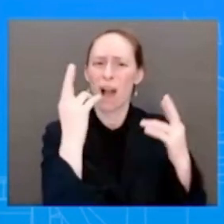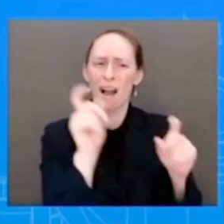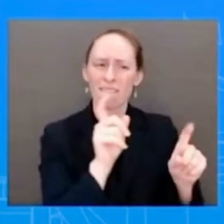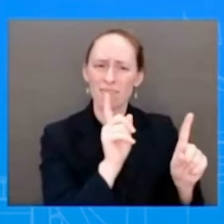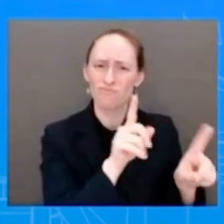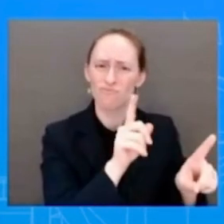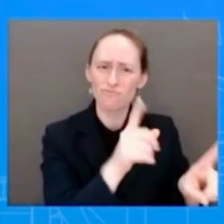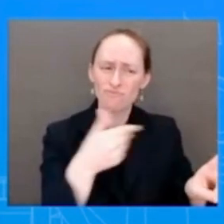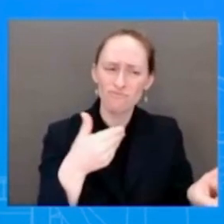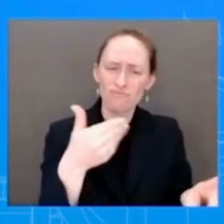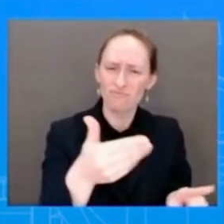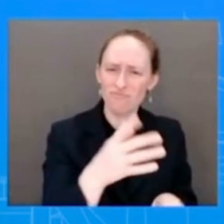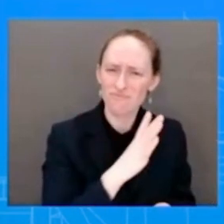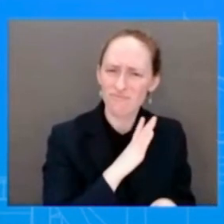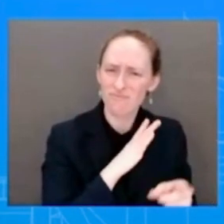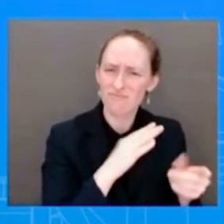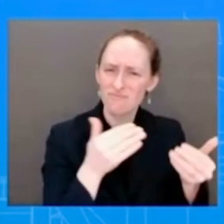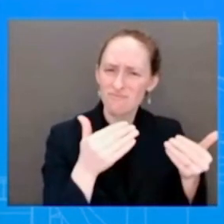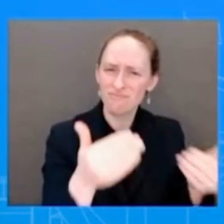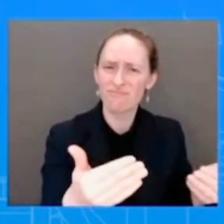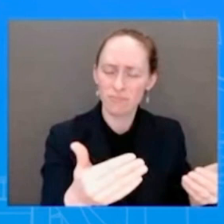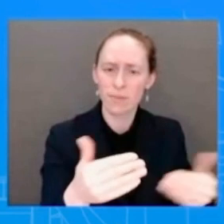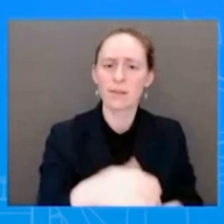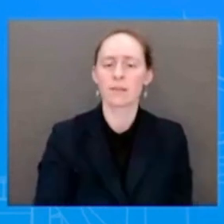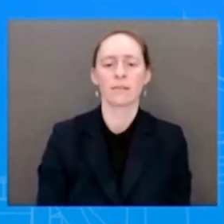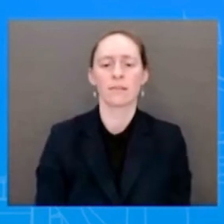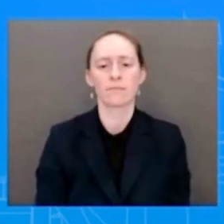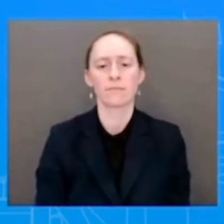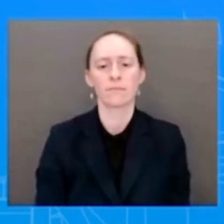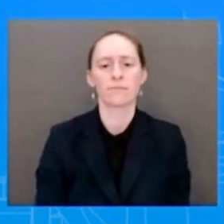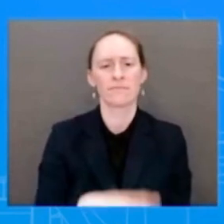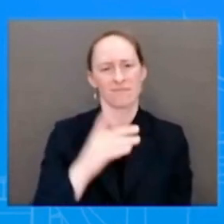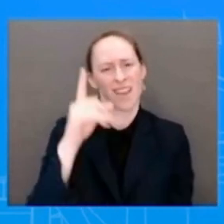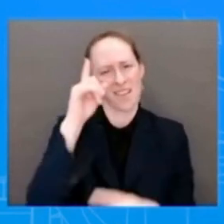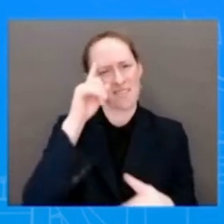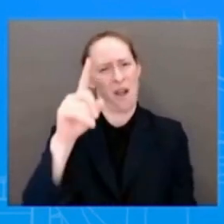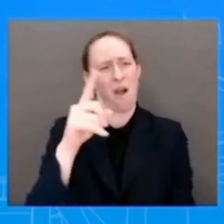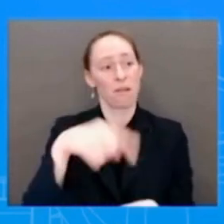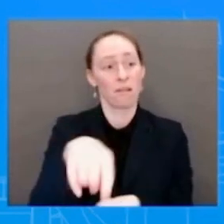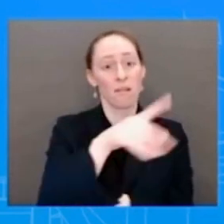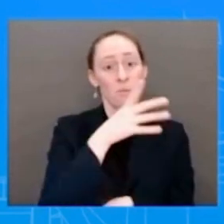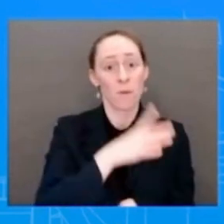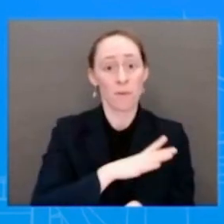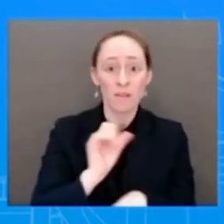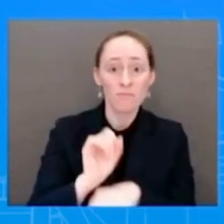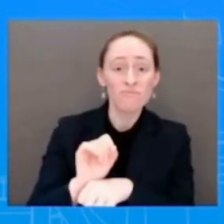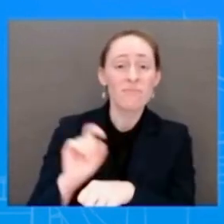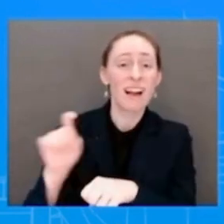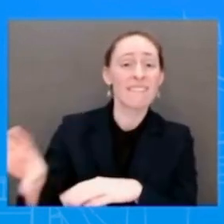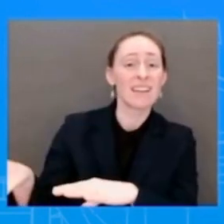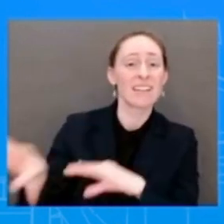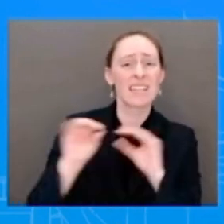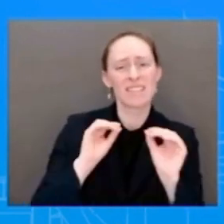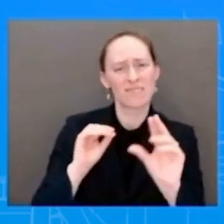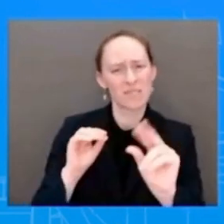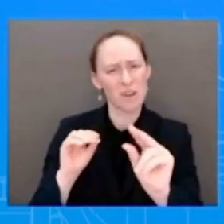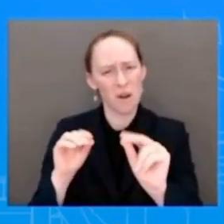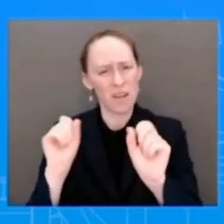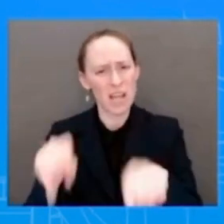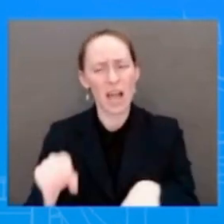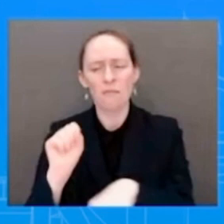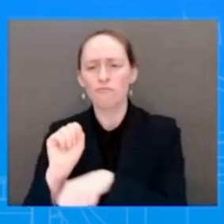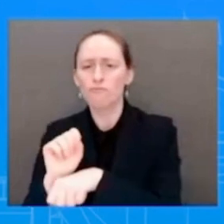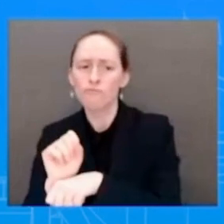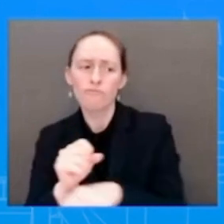not pushed out of a job and instead can stay in the workforce and continue supporting their families. It also allows workers to take time off